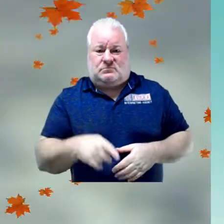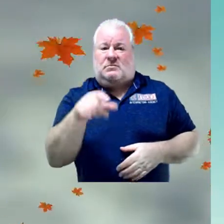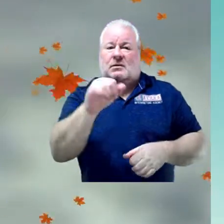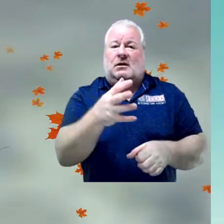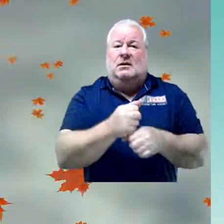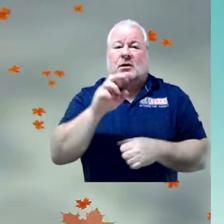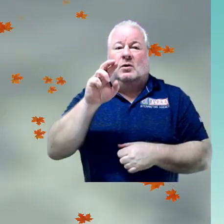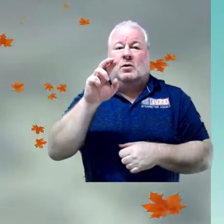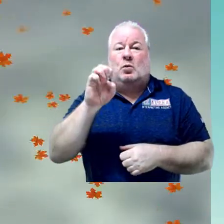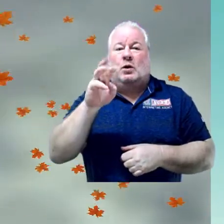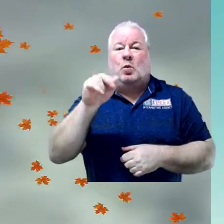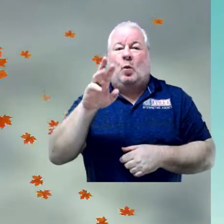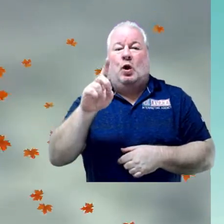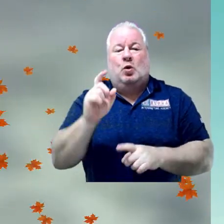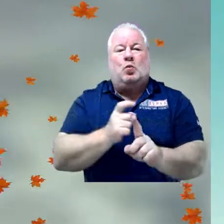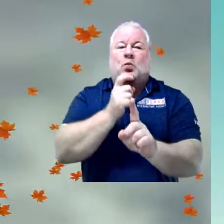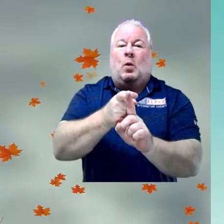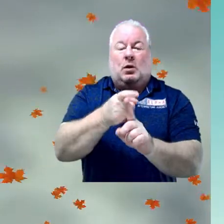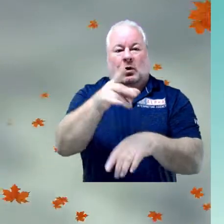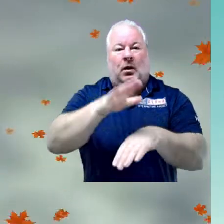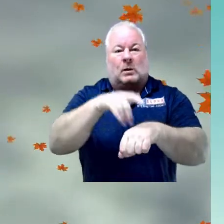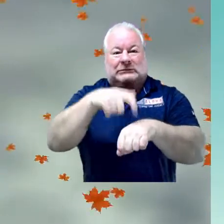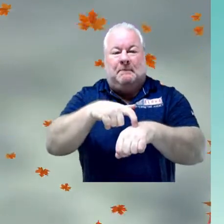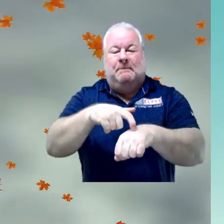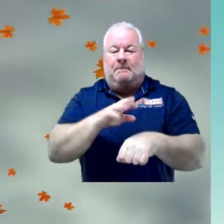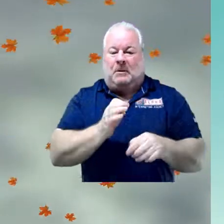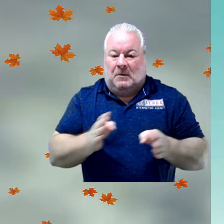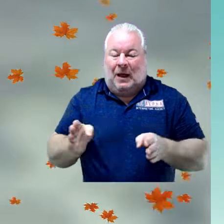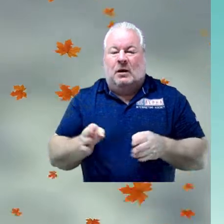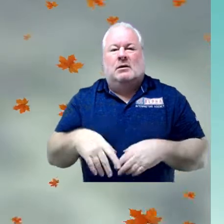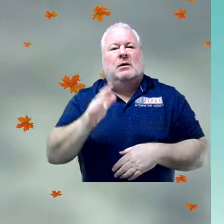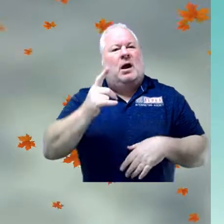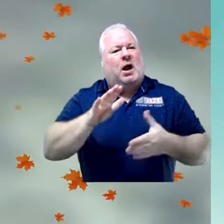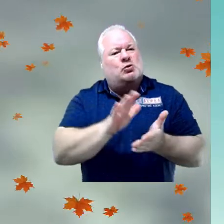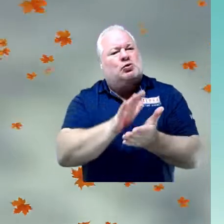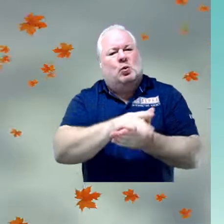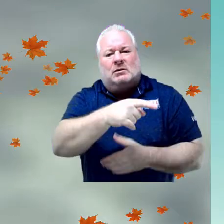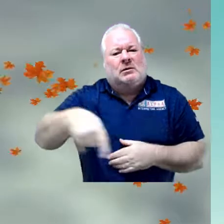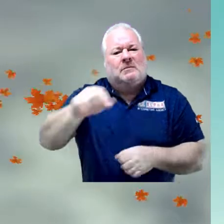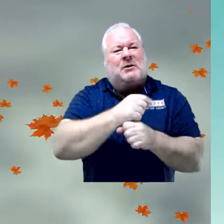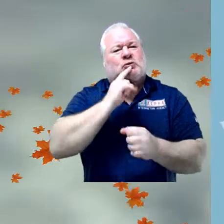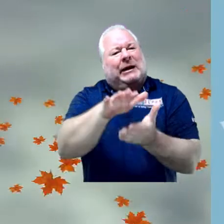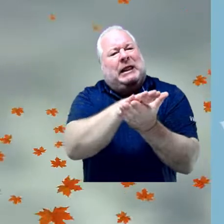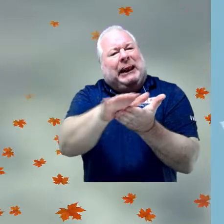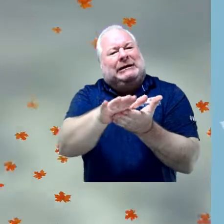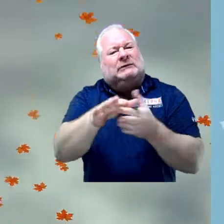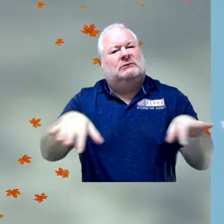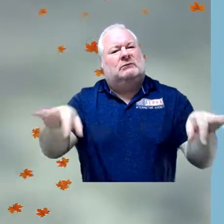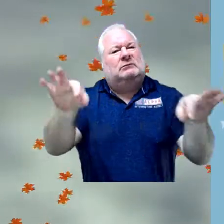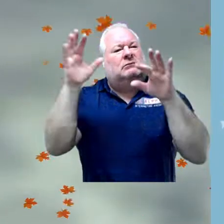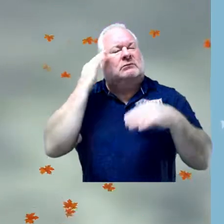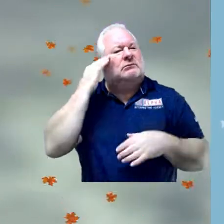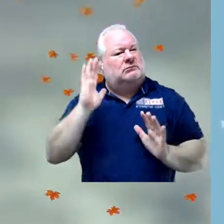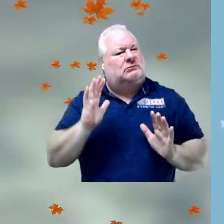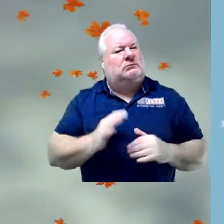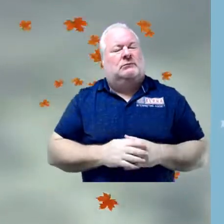You can also earn rewards by being on time to class, being prepared, and helping keep the school clean. Now this is the fun